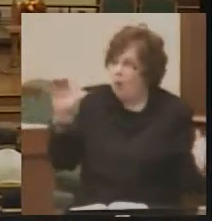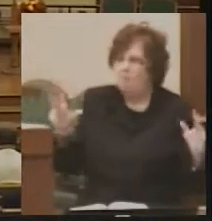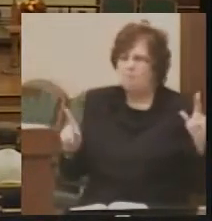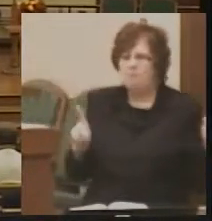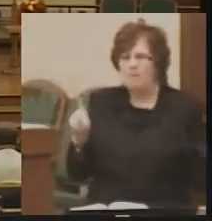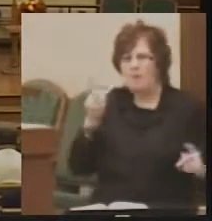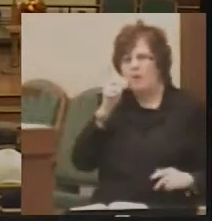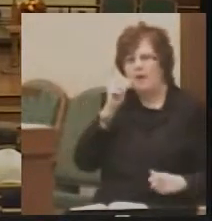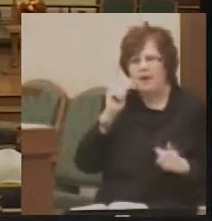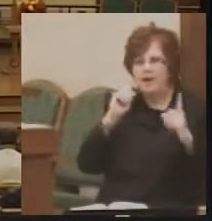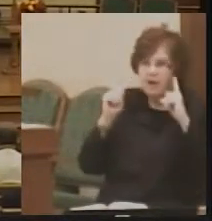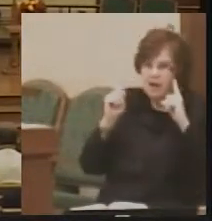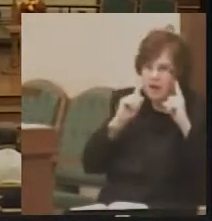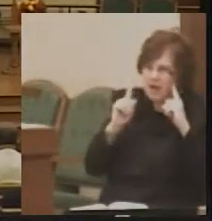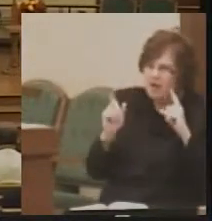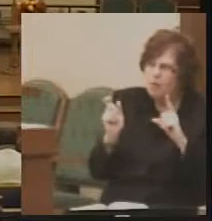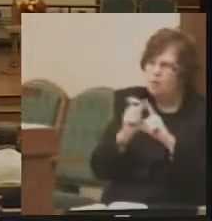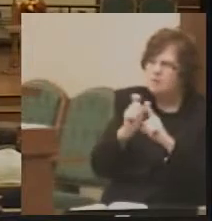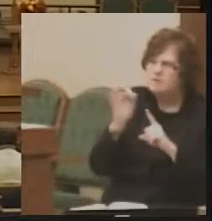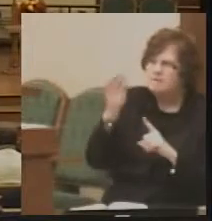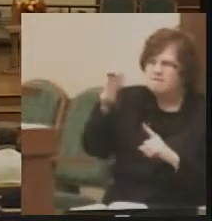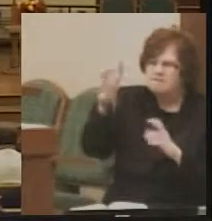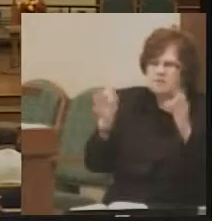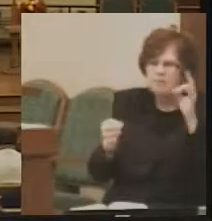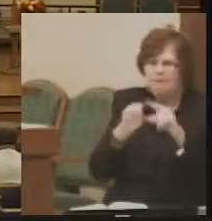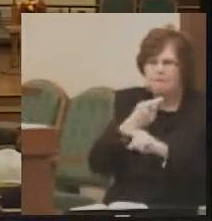hear these words of judgment from God.